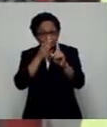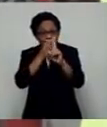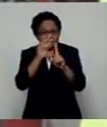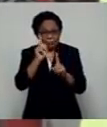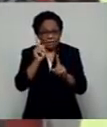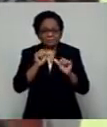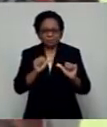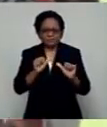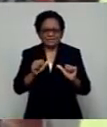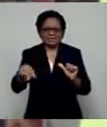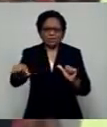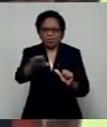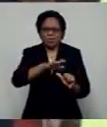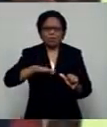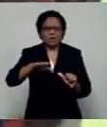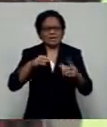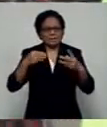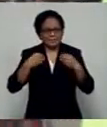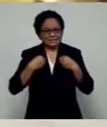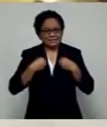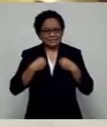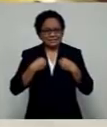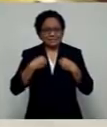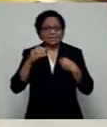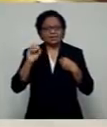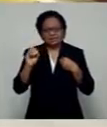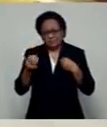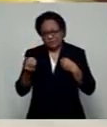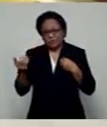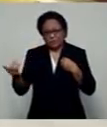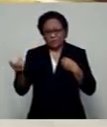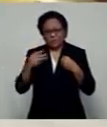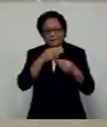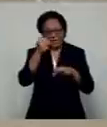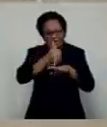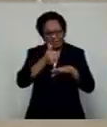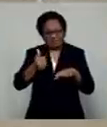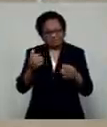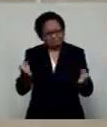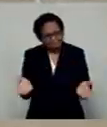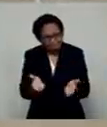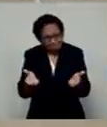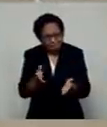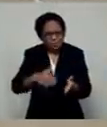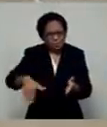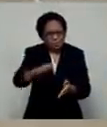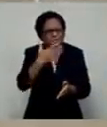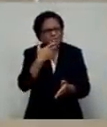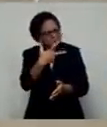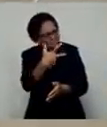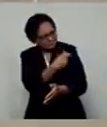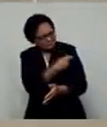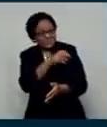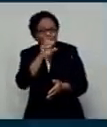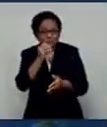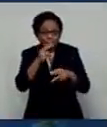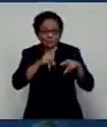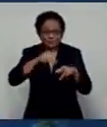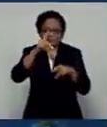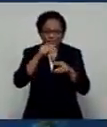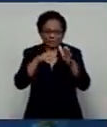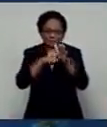and Employers Federation is urging Fijians to get vaccinated to help the Fiji economy recover from the impacts of the virus.